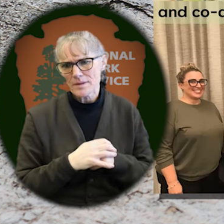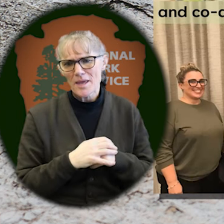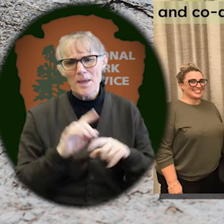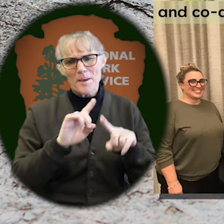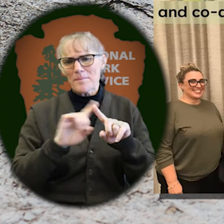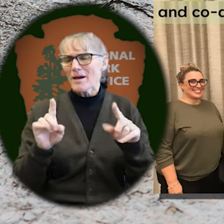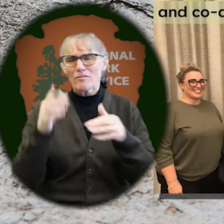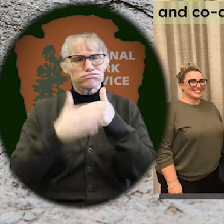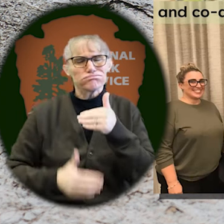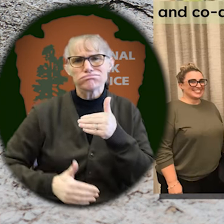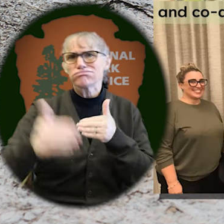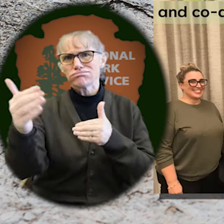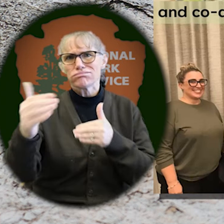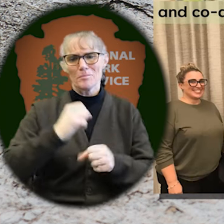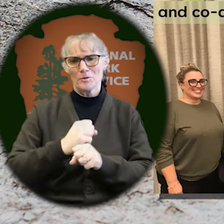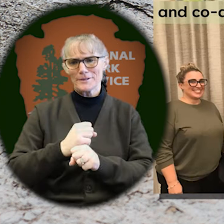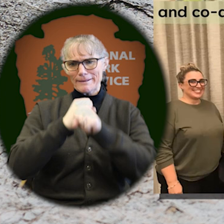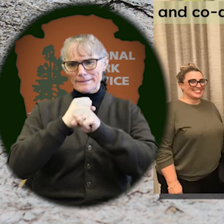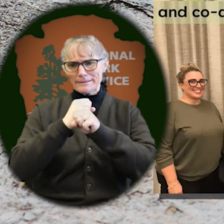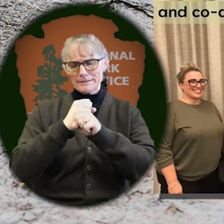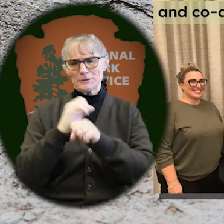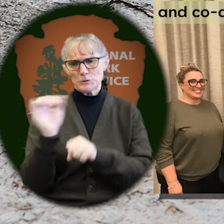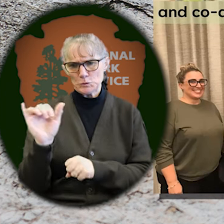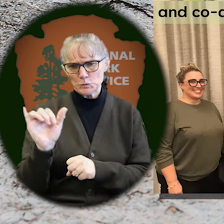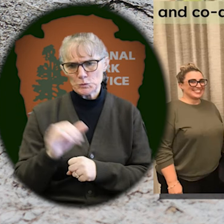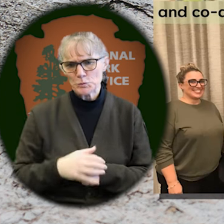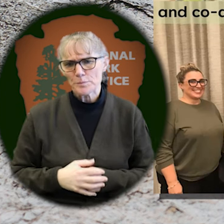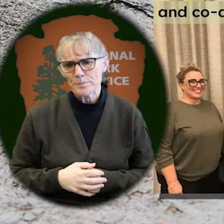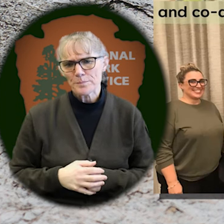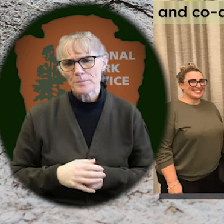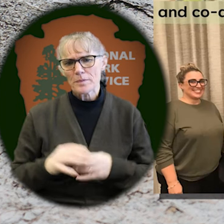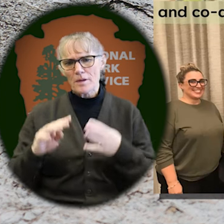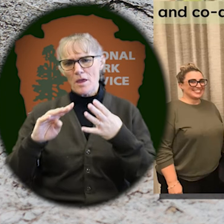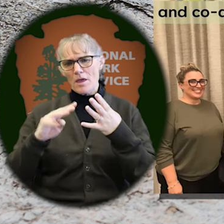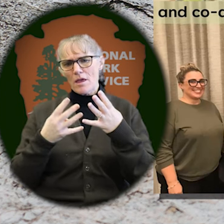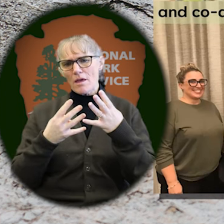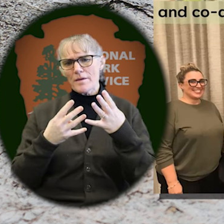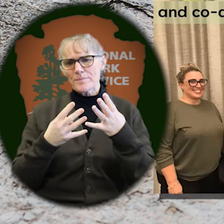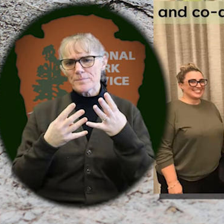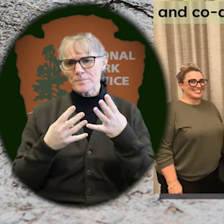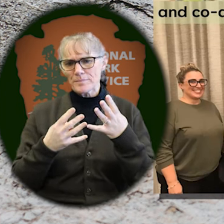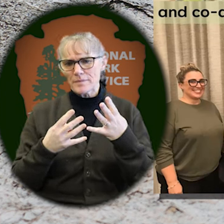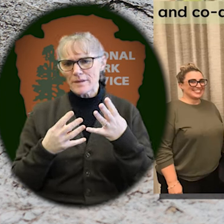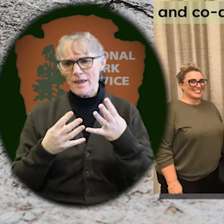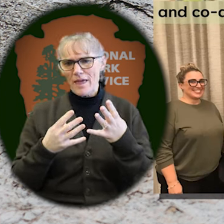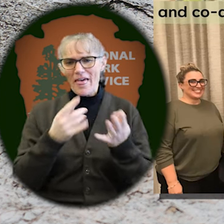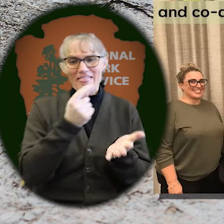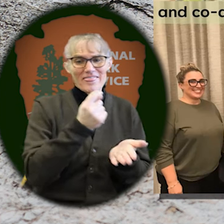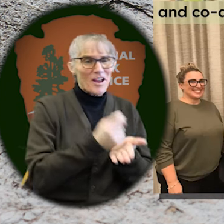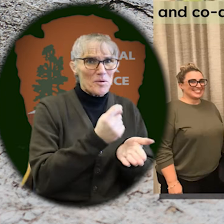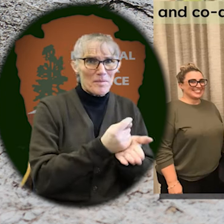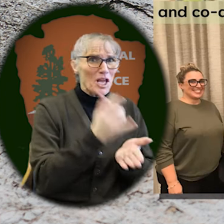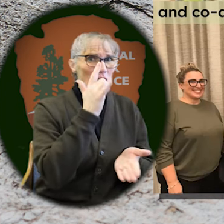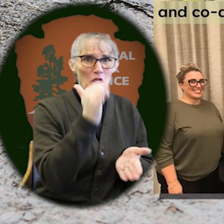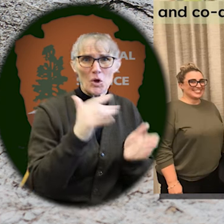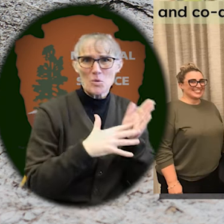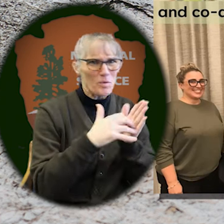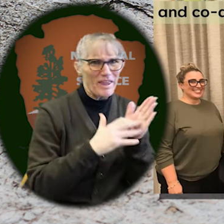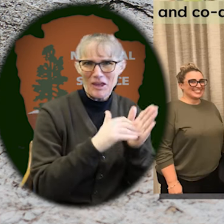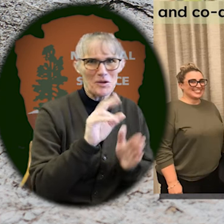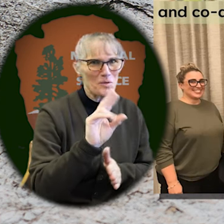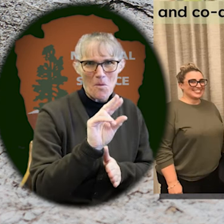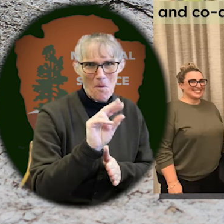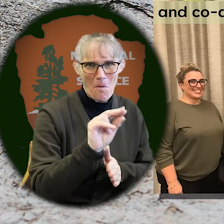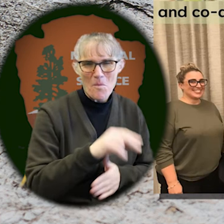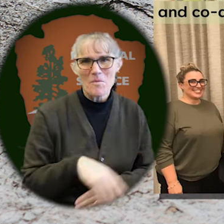areas of life, you're always protected. And so therapy also does not make you look weak. It, in